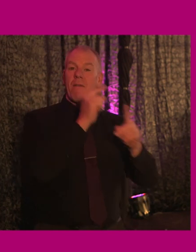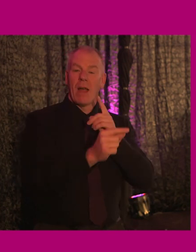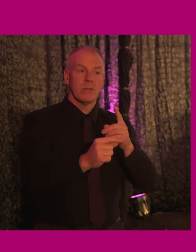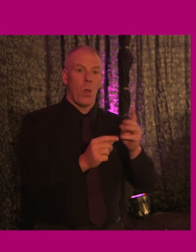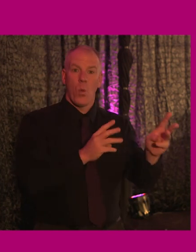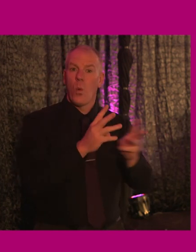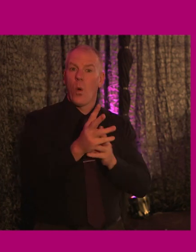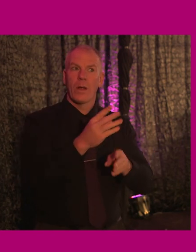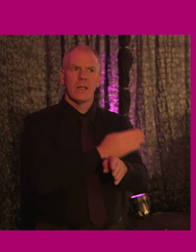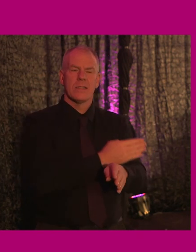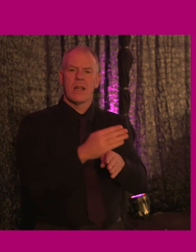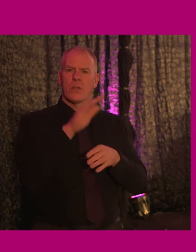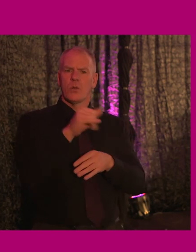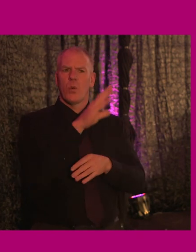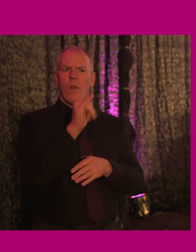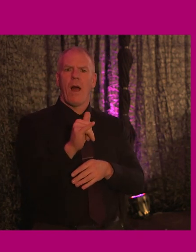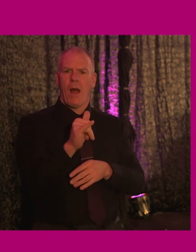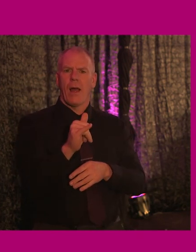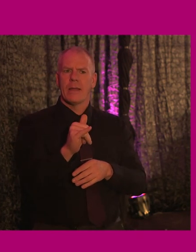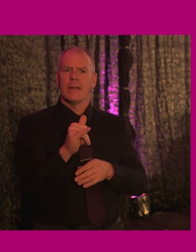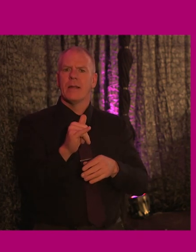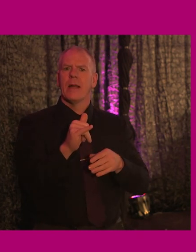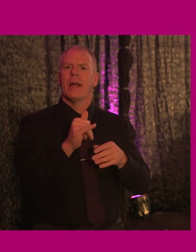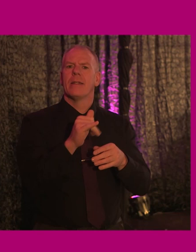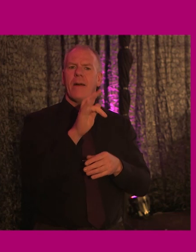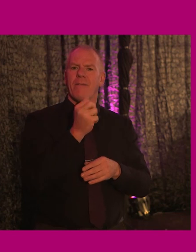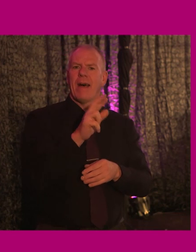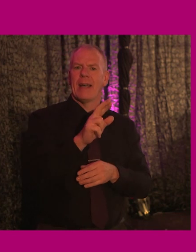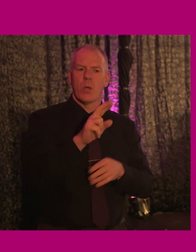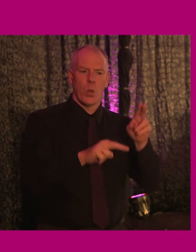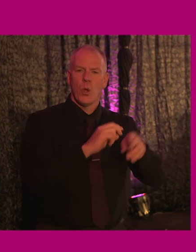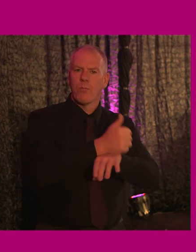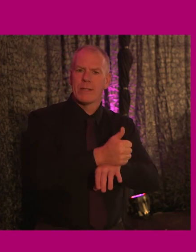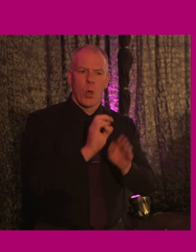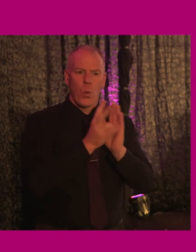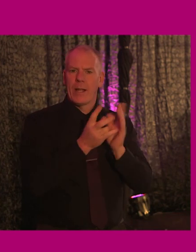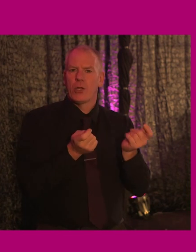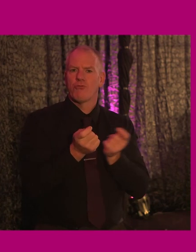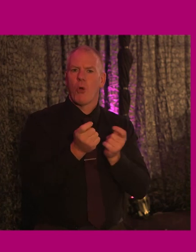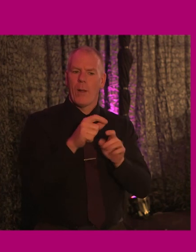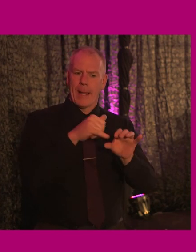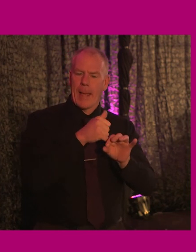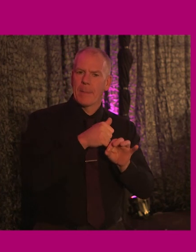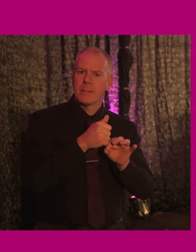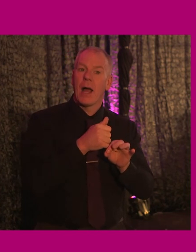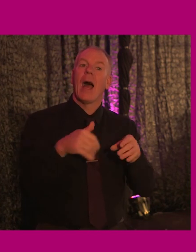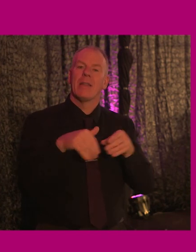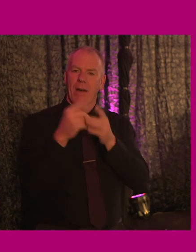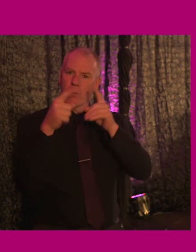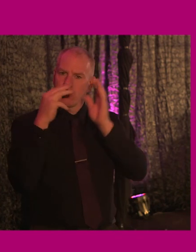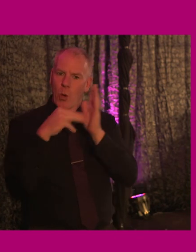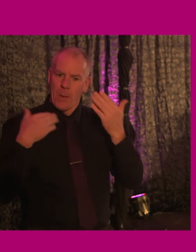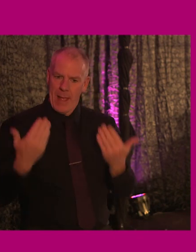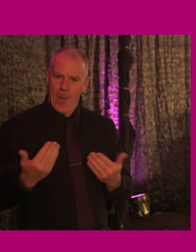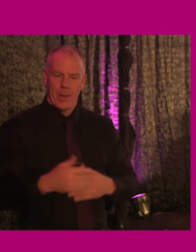in July in Pfizers of Newbridge as a quality-controlled chemist. And she has progressed onto their two-year Pfizer graduate program